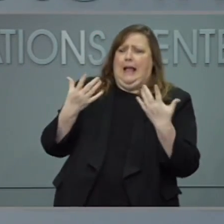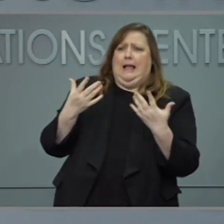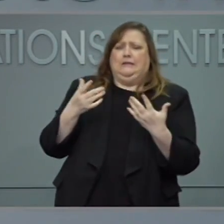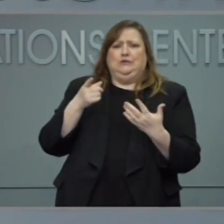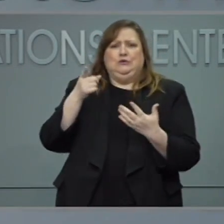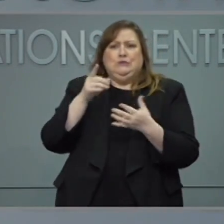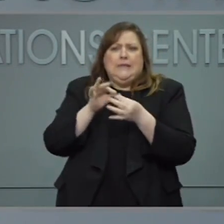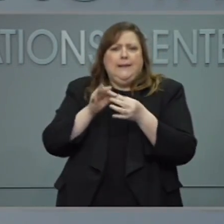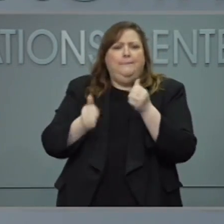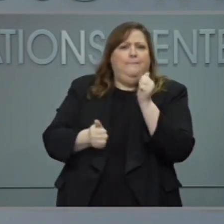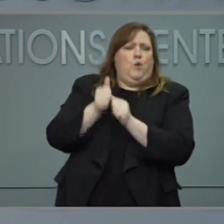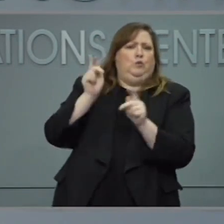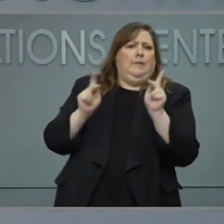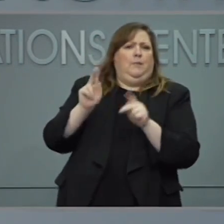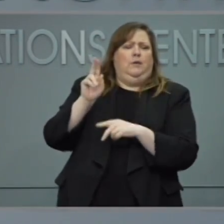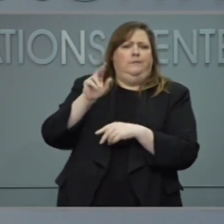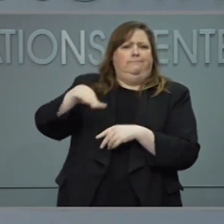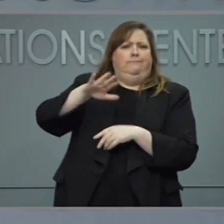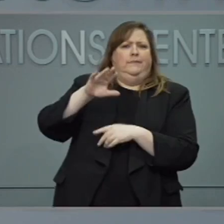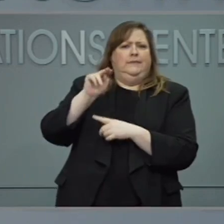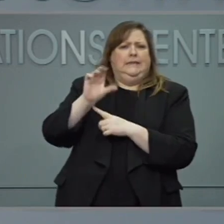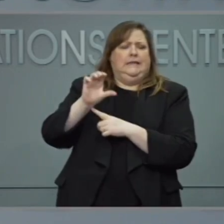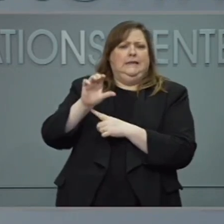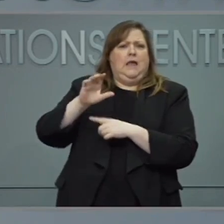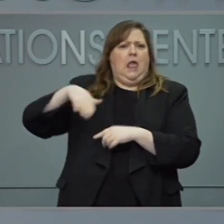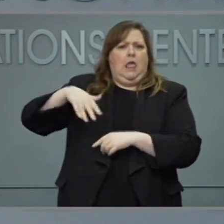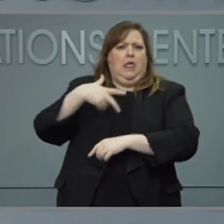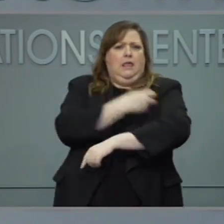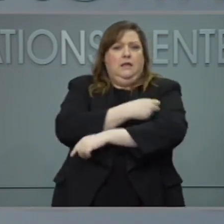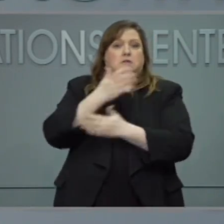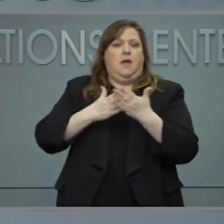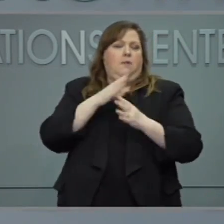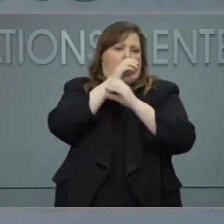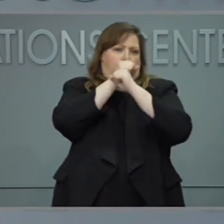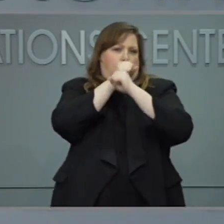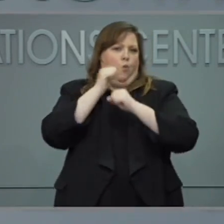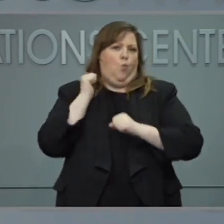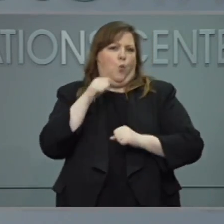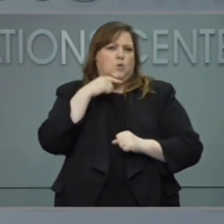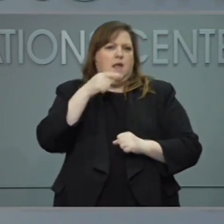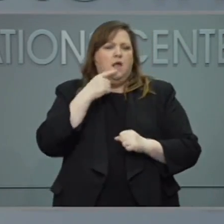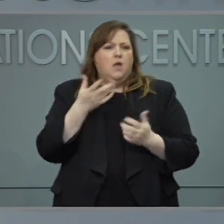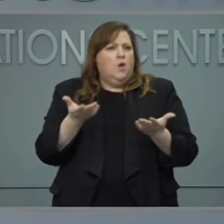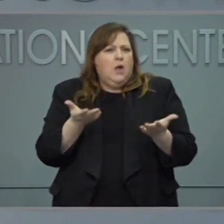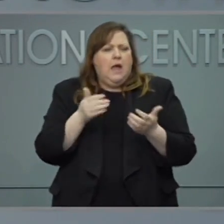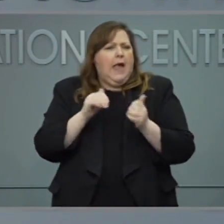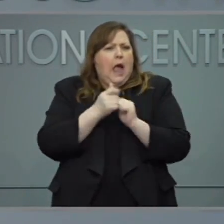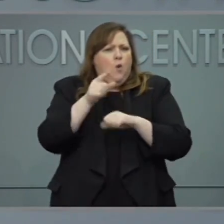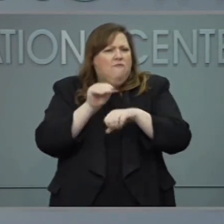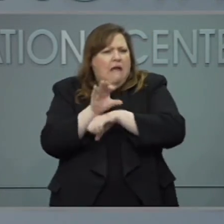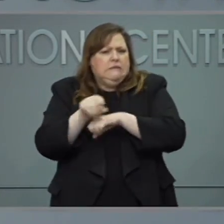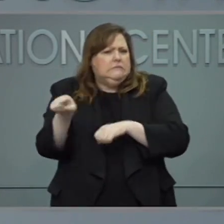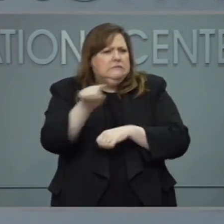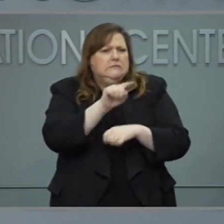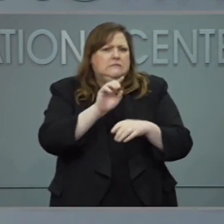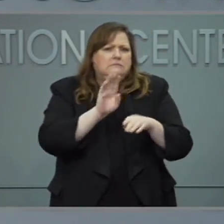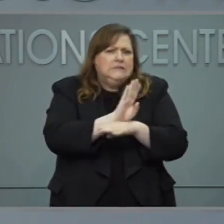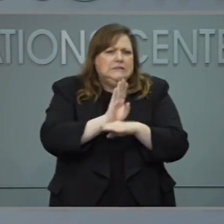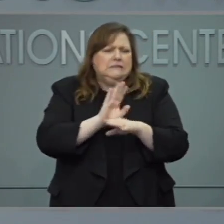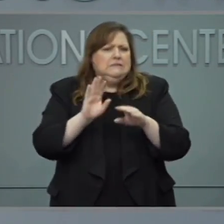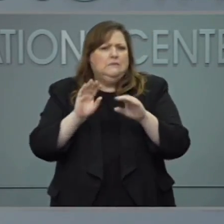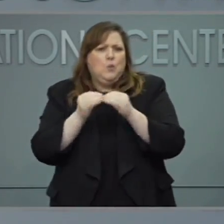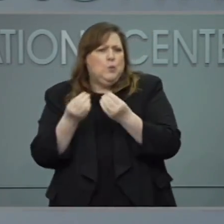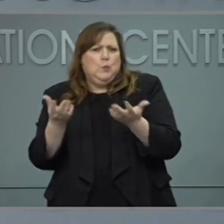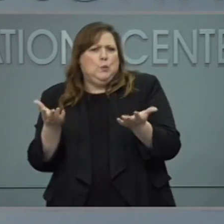vaccinated. And there are some people who don't want to divulge whether they've been vaccinated. Relieving the opportunity for